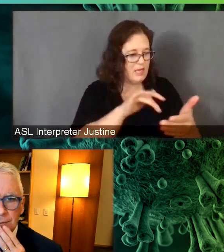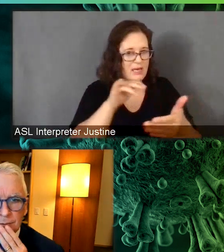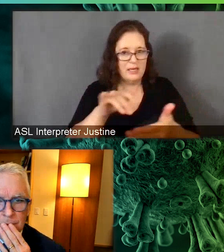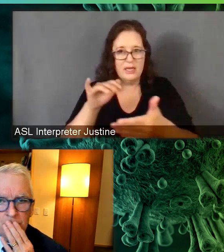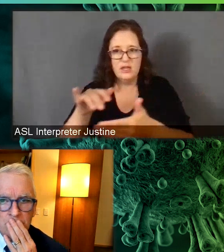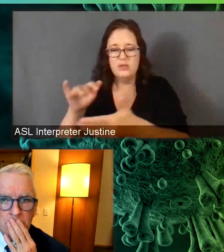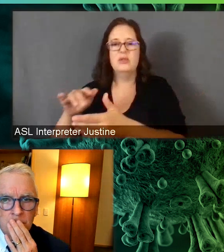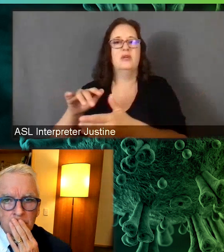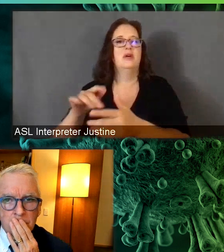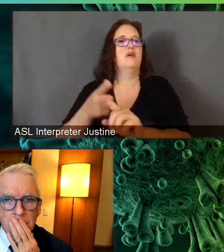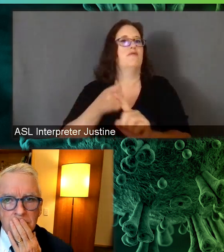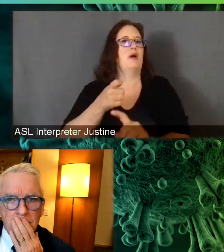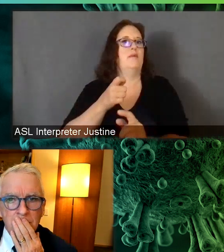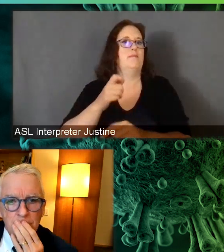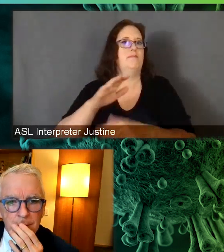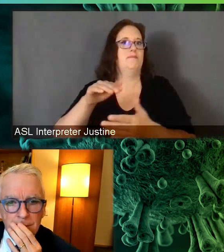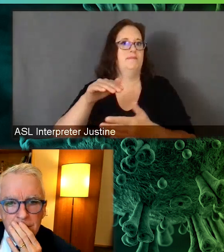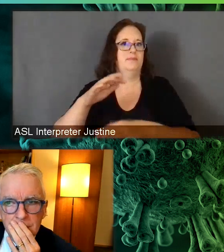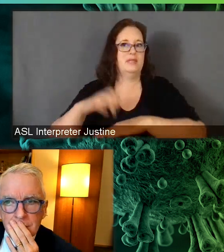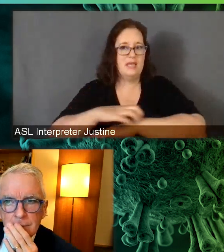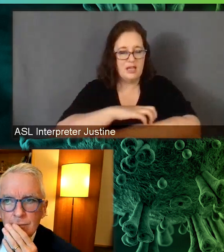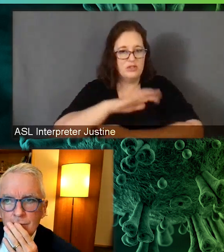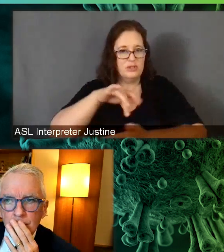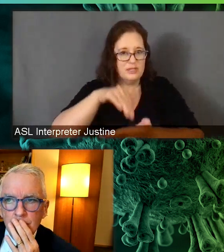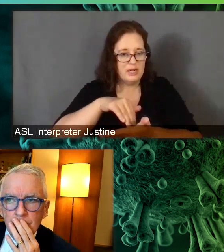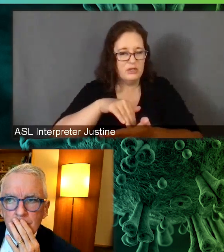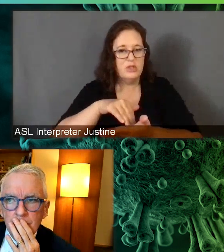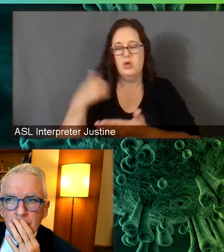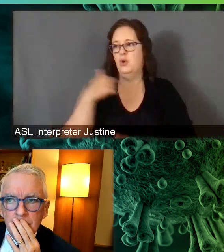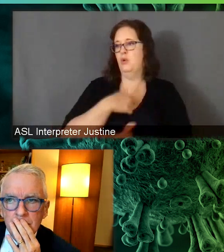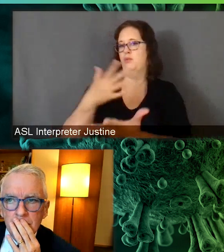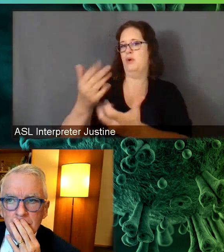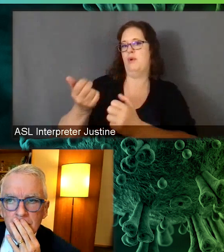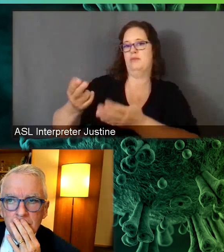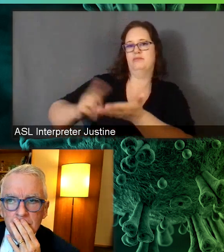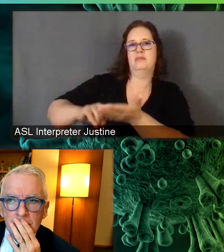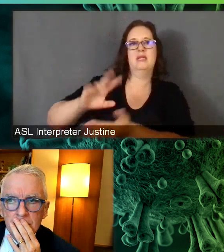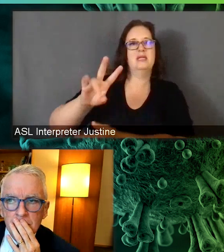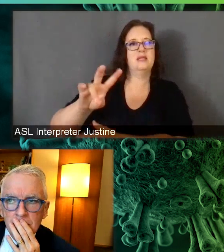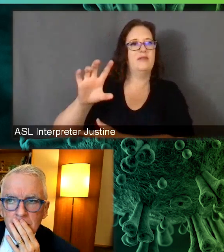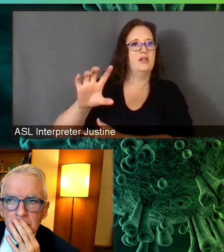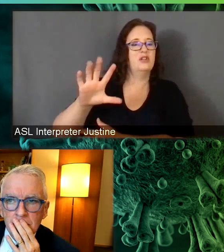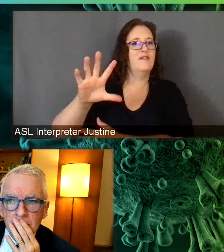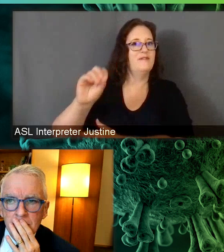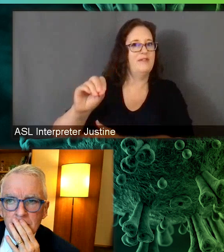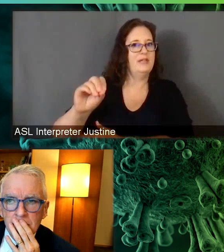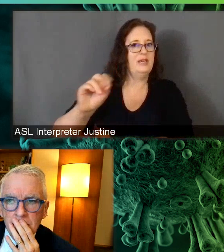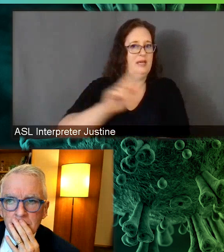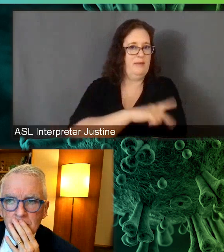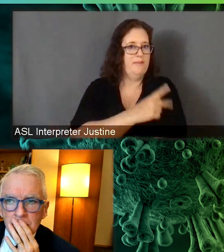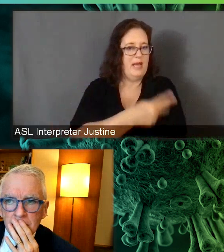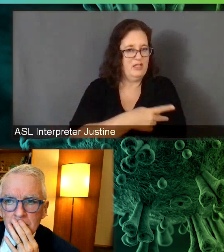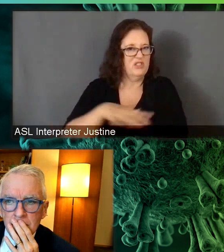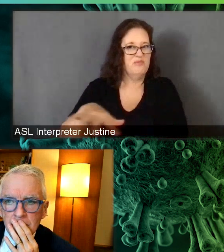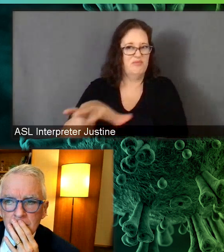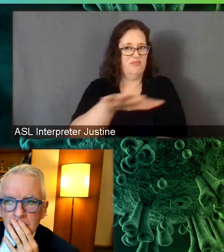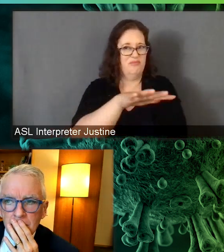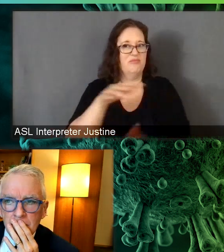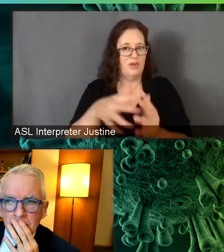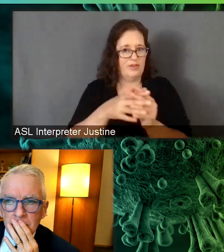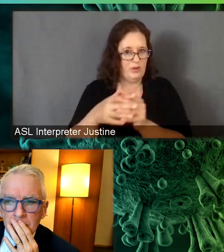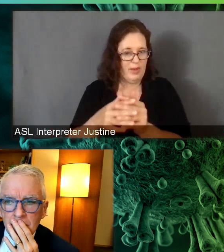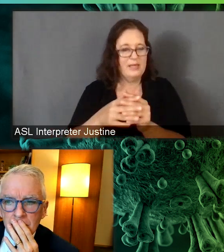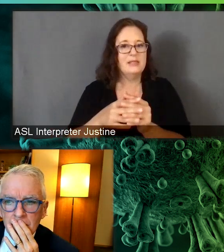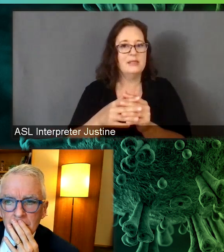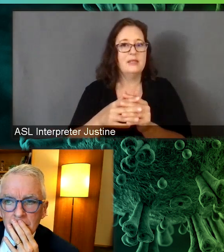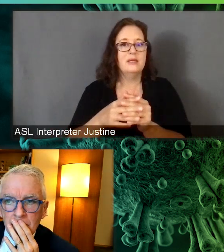The goal of this study is to try to enroll up to about 750 patients around the U S in a pretty short timeframe. What that will let us do is to